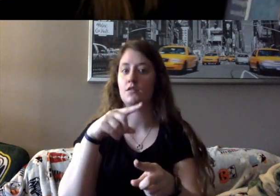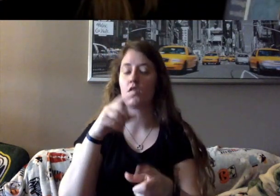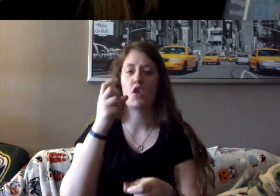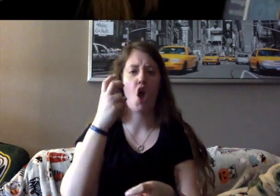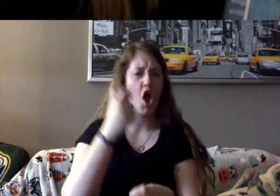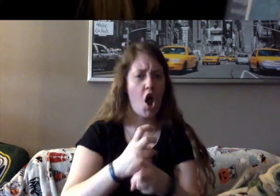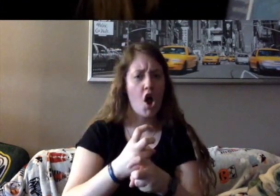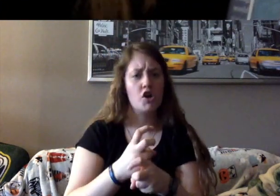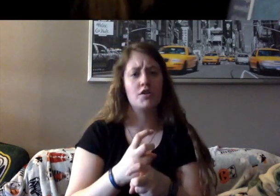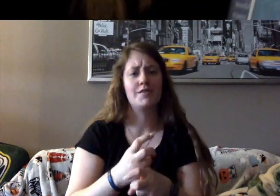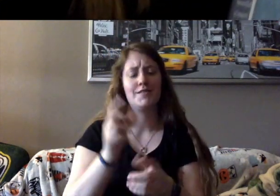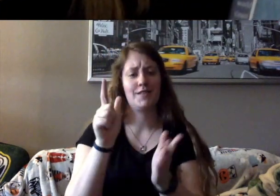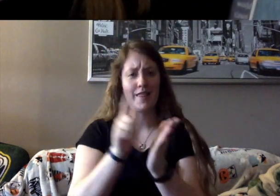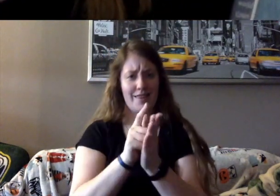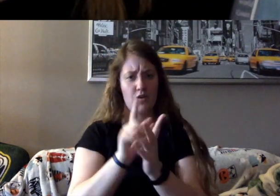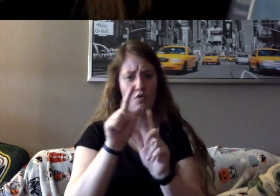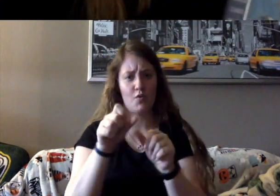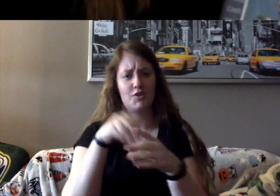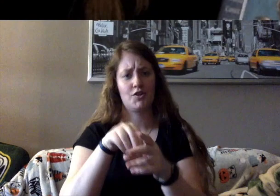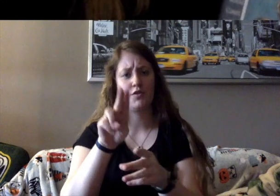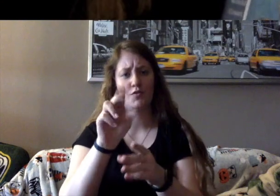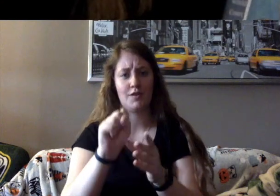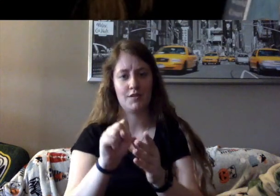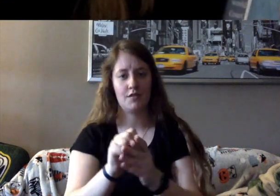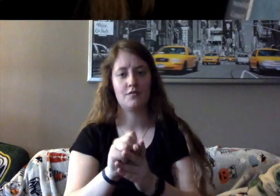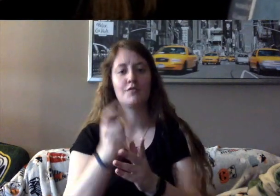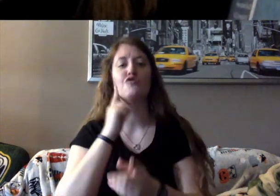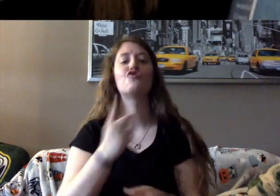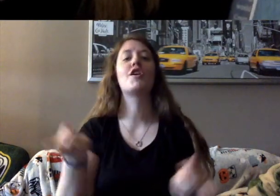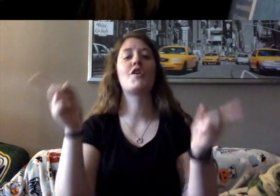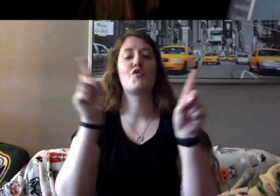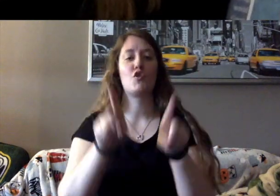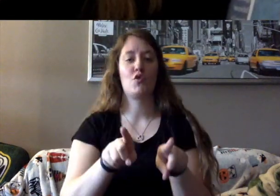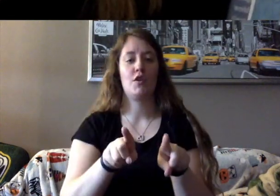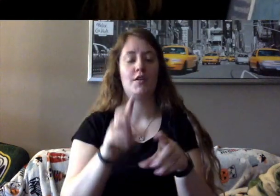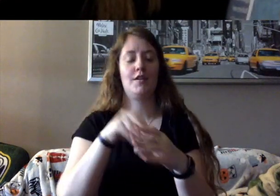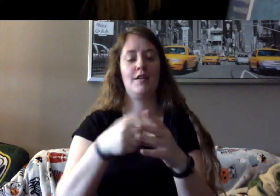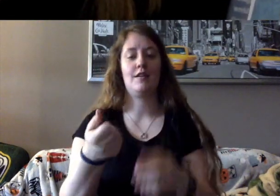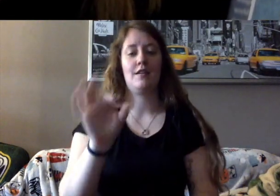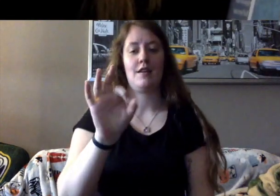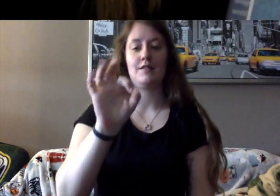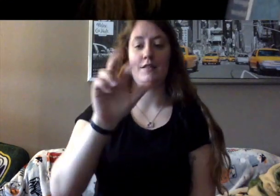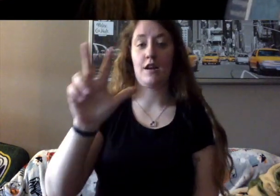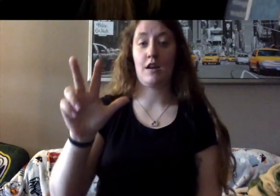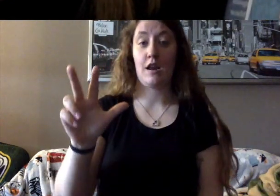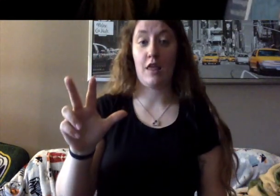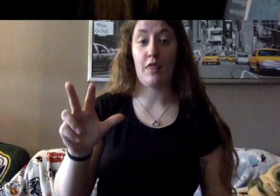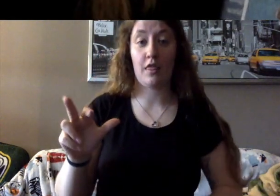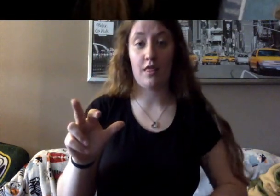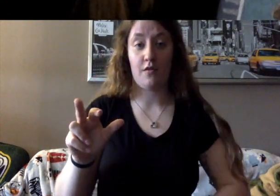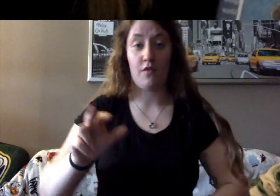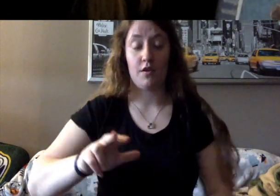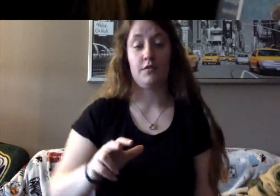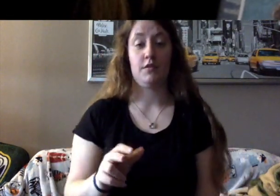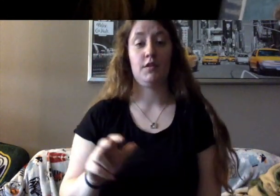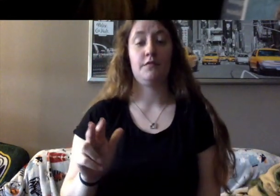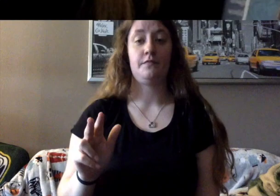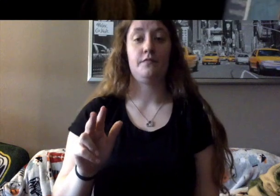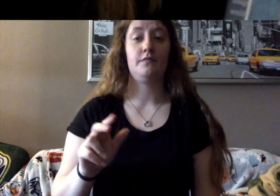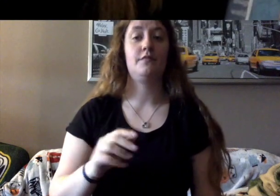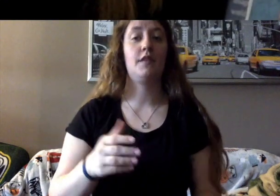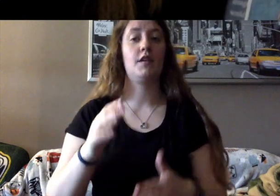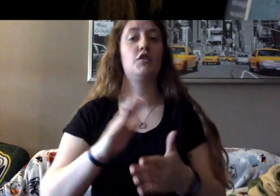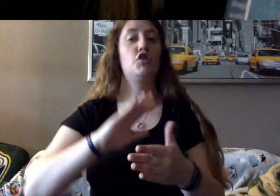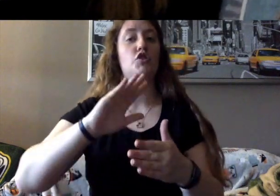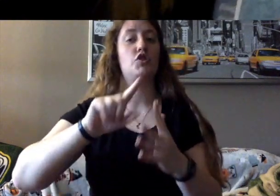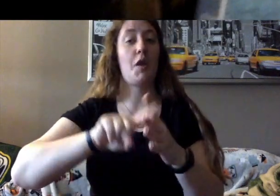Ruth agreed. In 1993, Justice Ruth Bader Ginsburg became the first Jewish woman